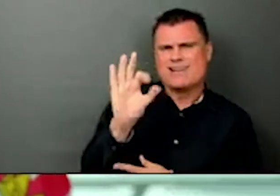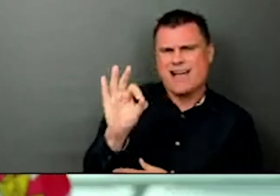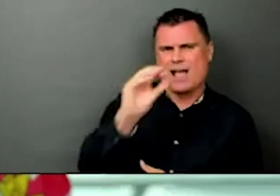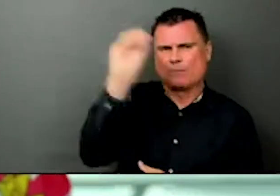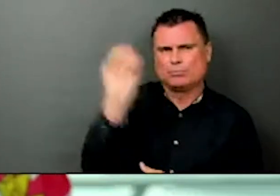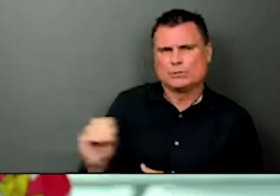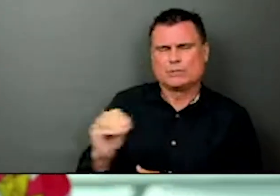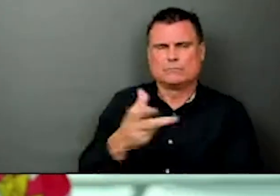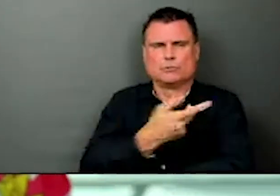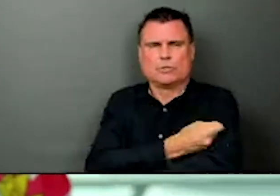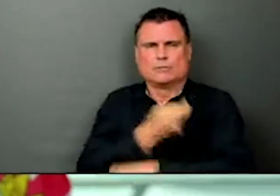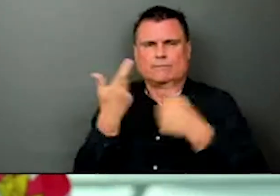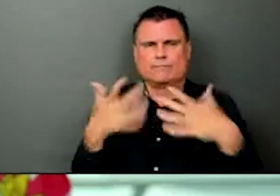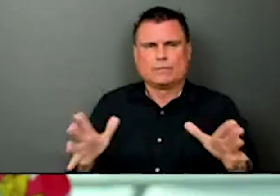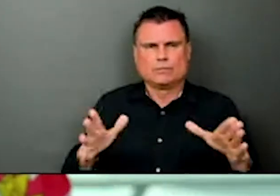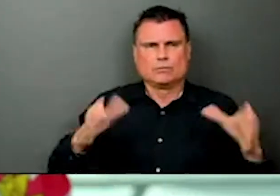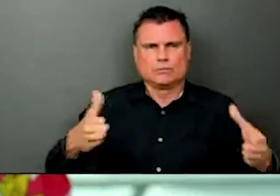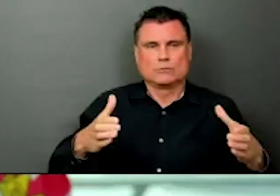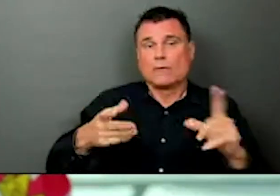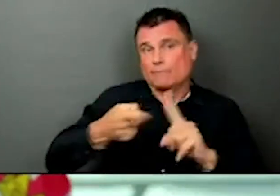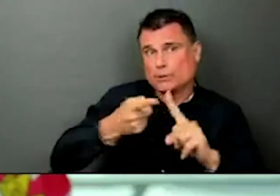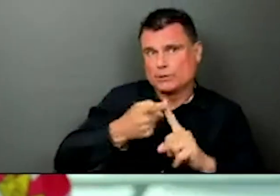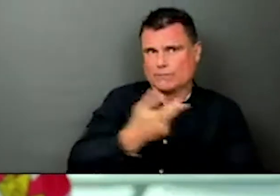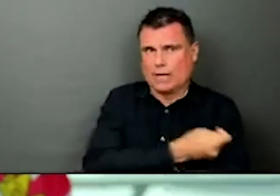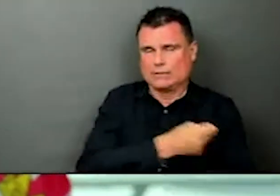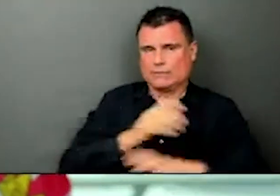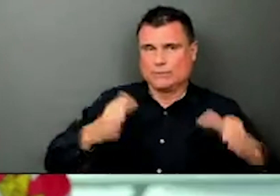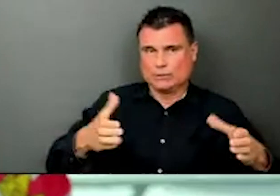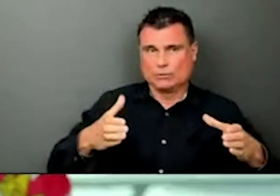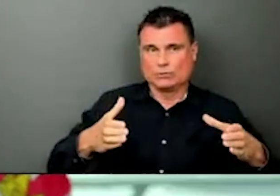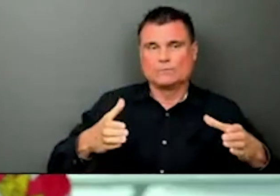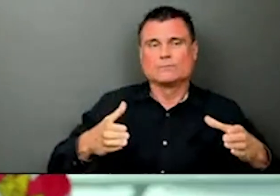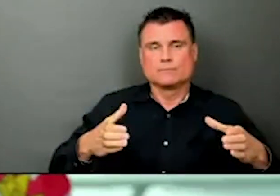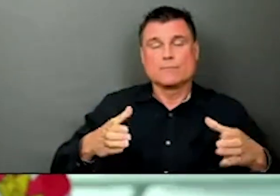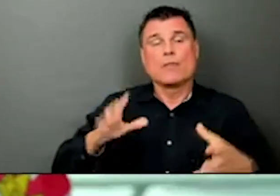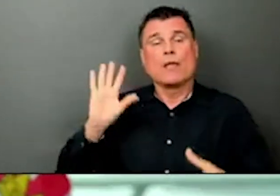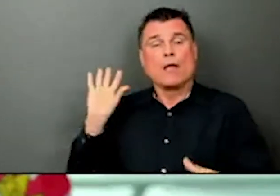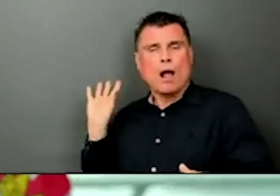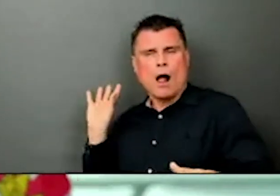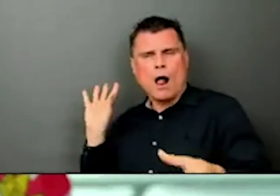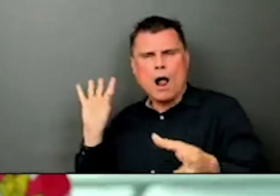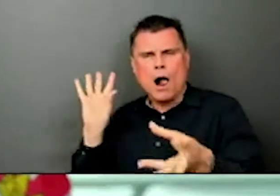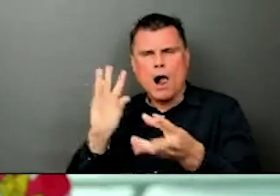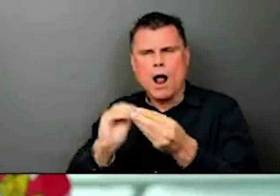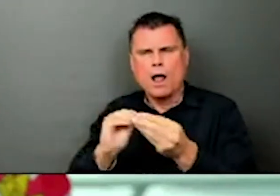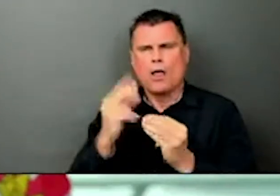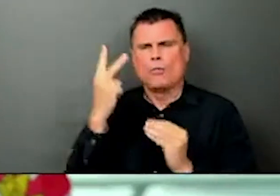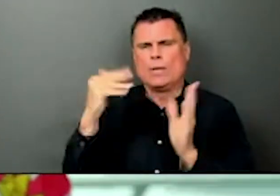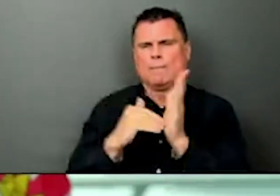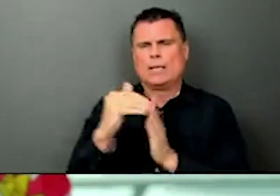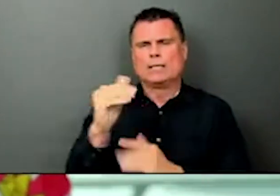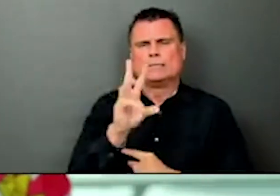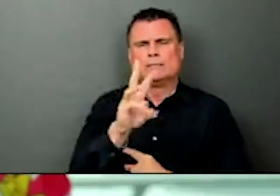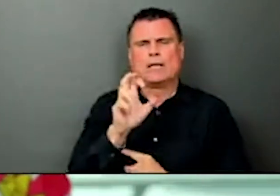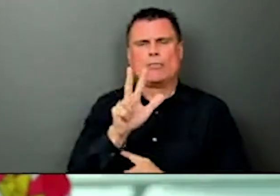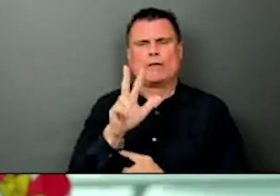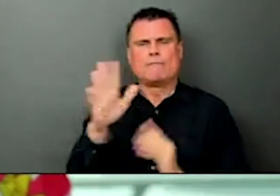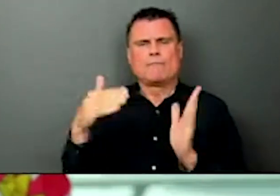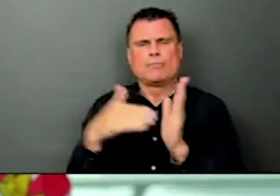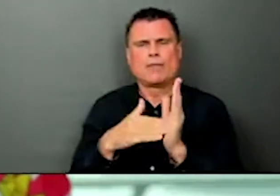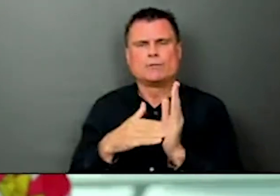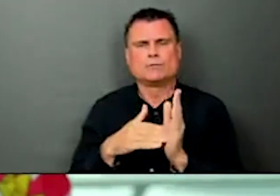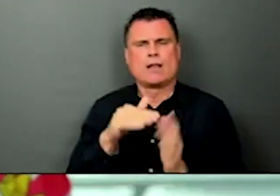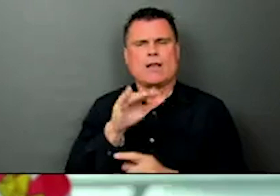,635,795 doses of one of the three COVID-19 vaccines have been